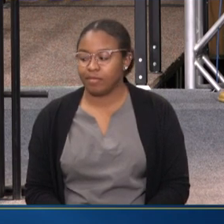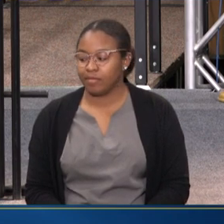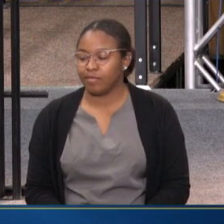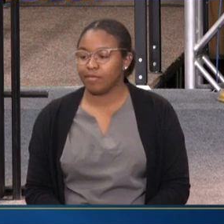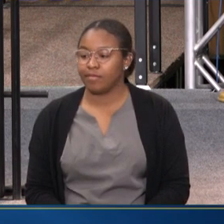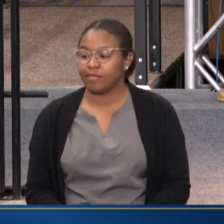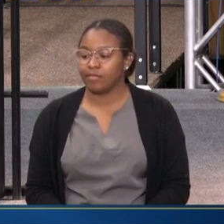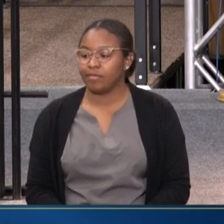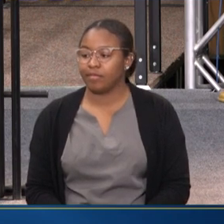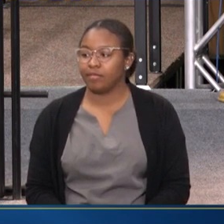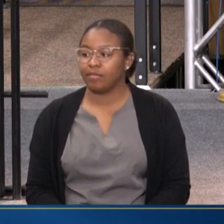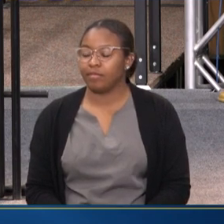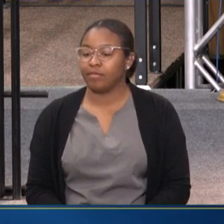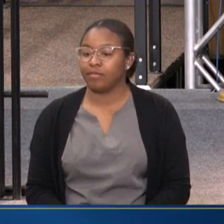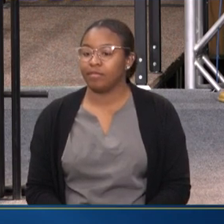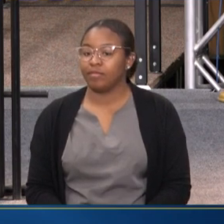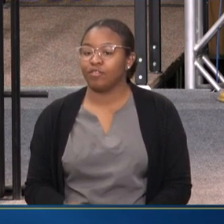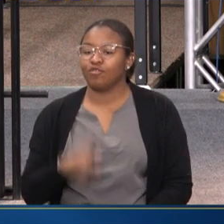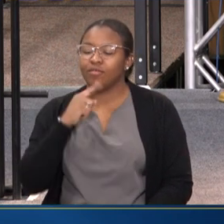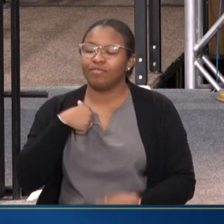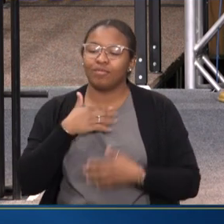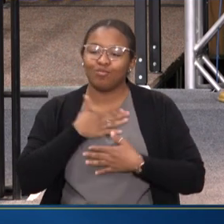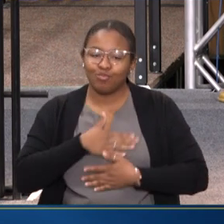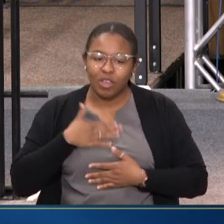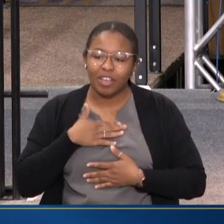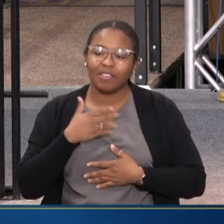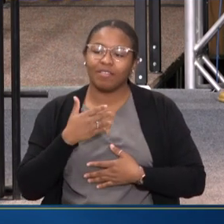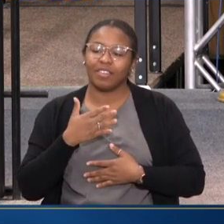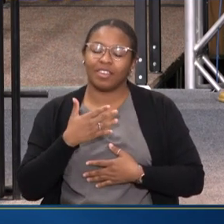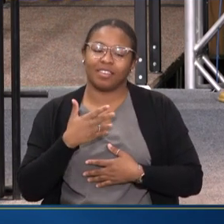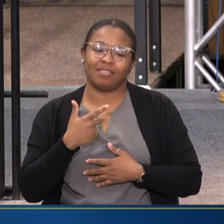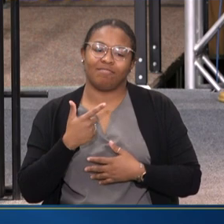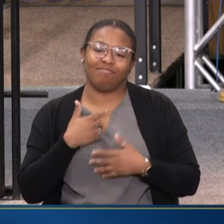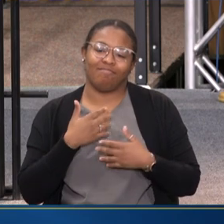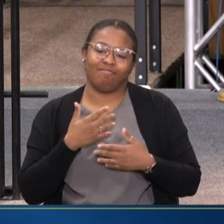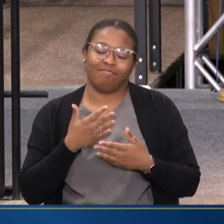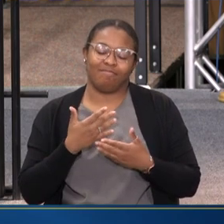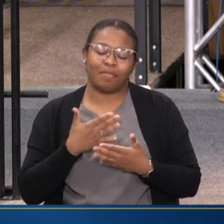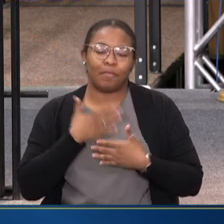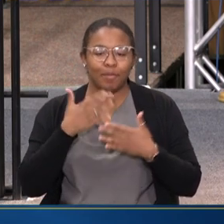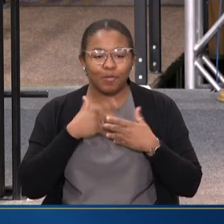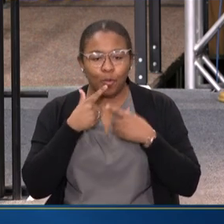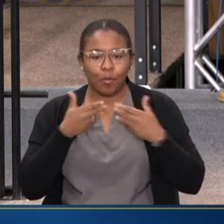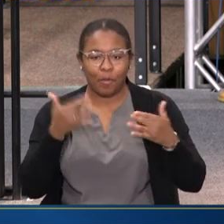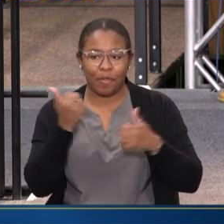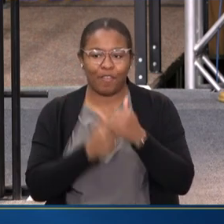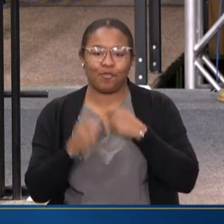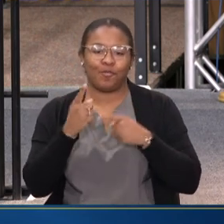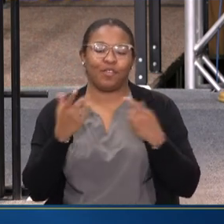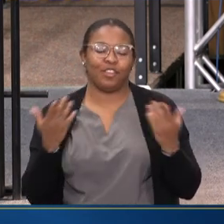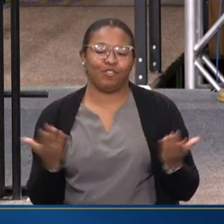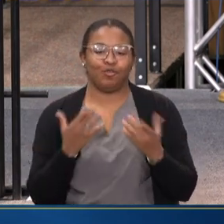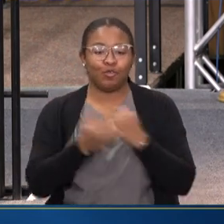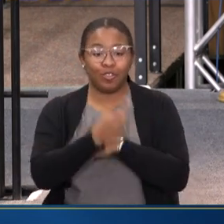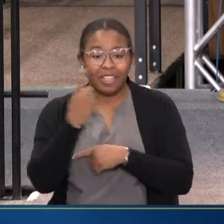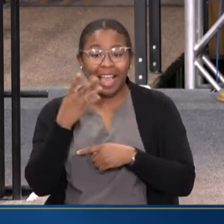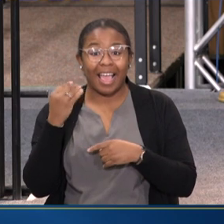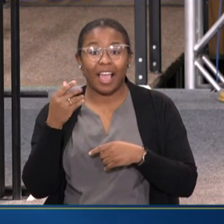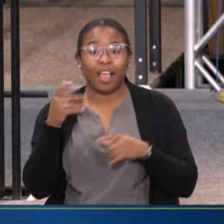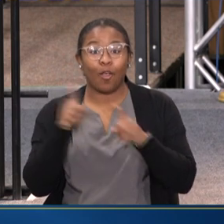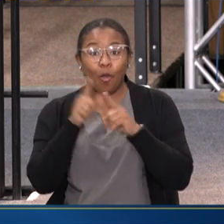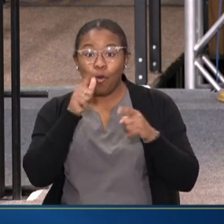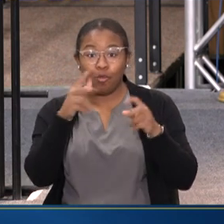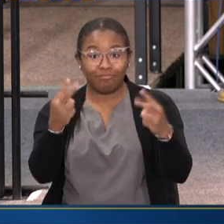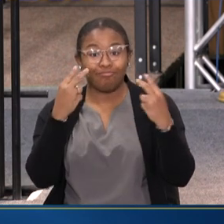So it is my pleasure and privilege to welcome everybody here in the room today, but also all those of you who are